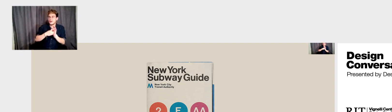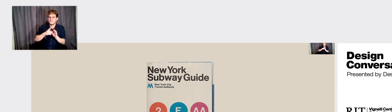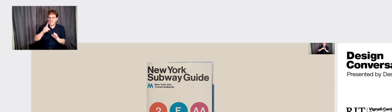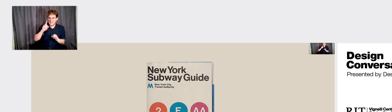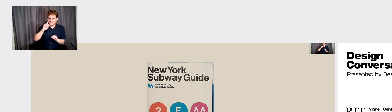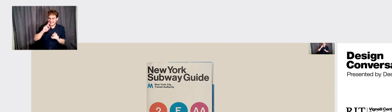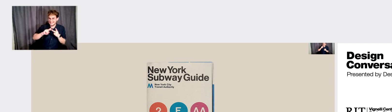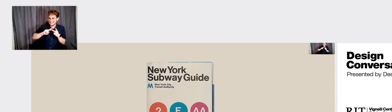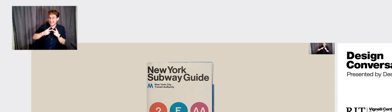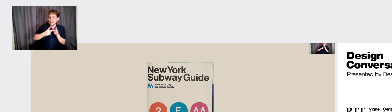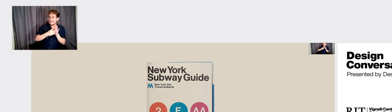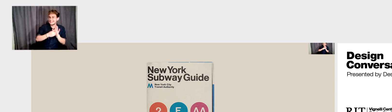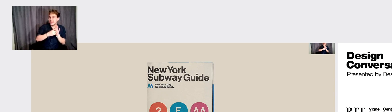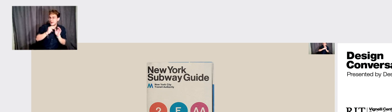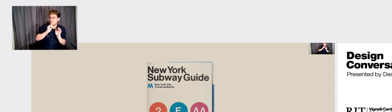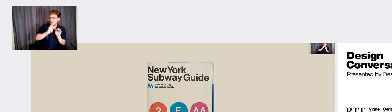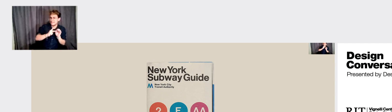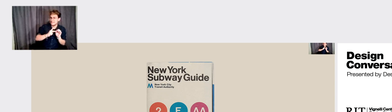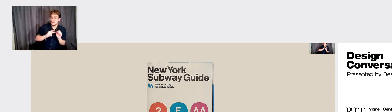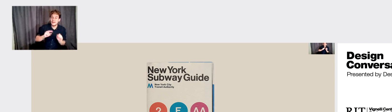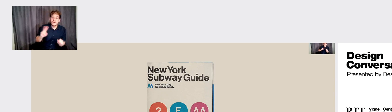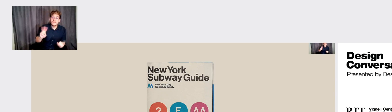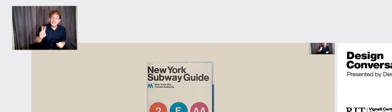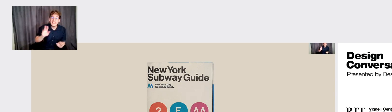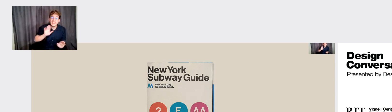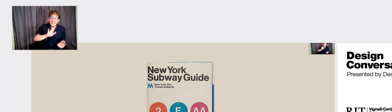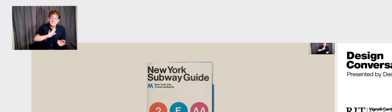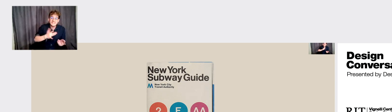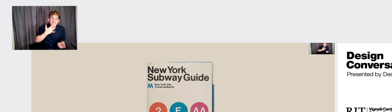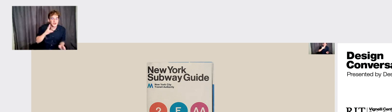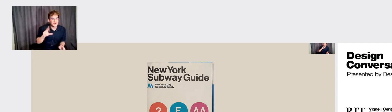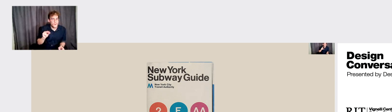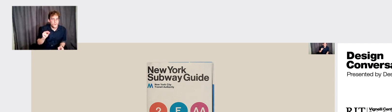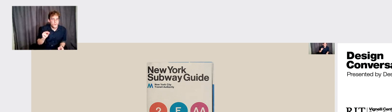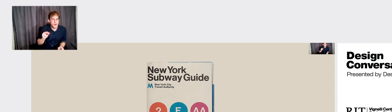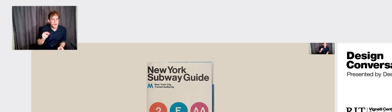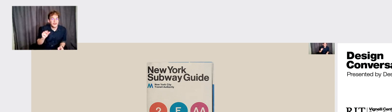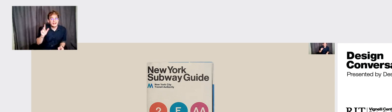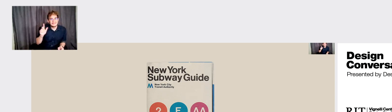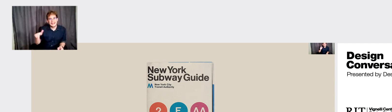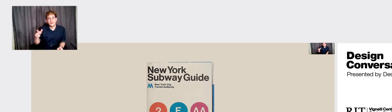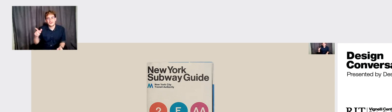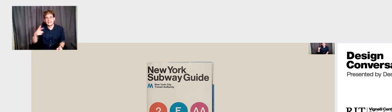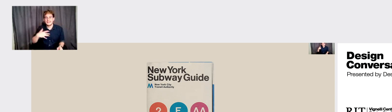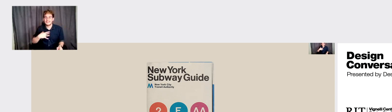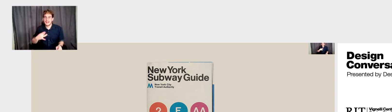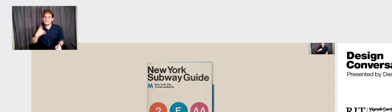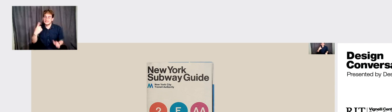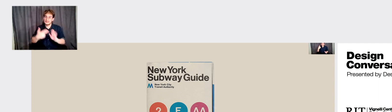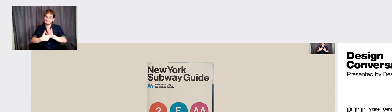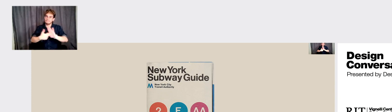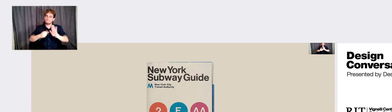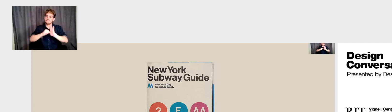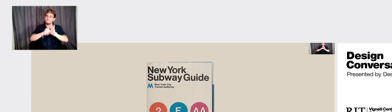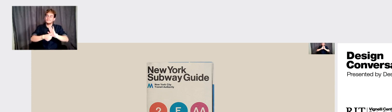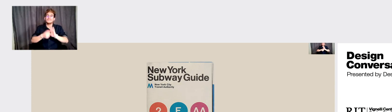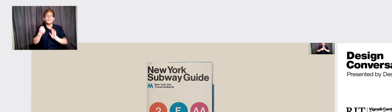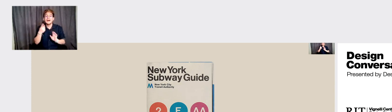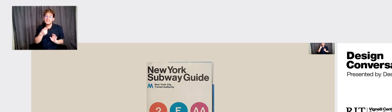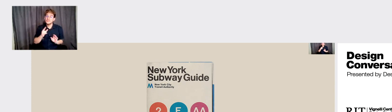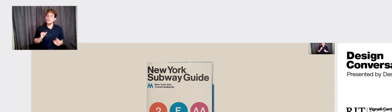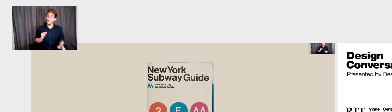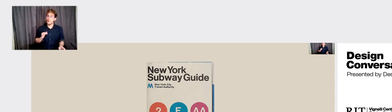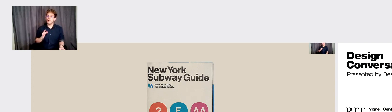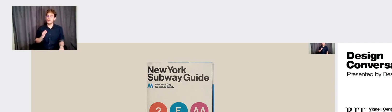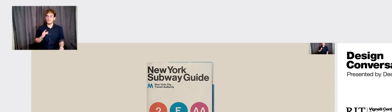the second version of the diagram was not Massimo's favorite. His favorite was the one that he actually highlighted, uh, the diagram a little bit, but I thought this was really cool. And